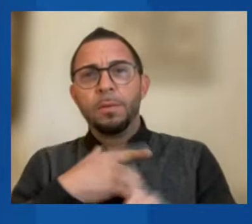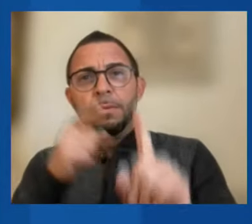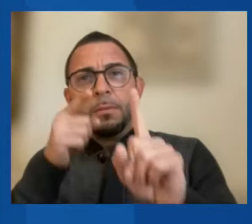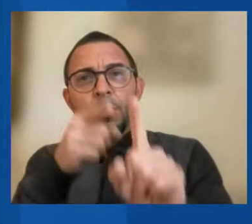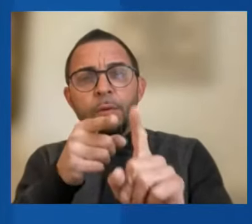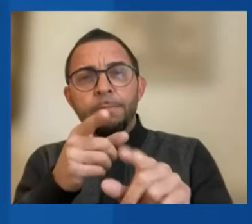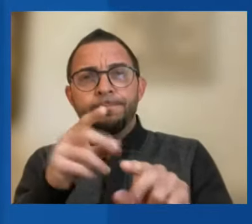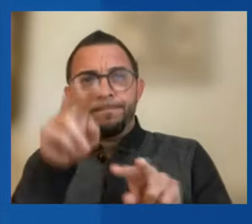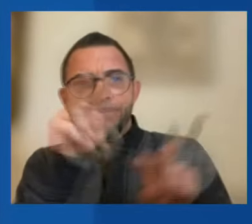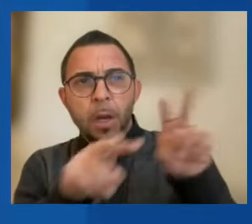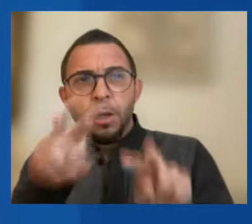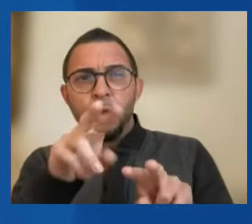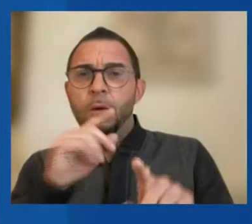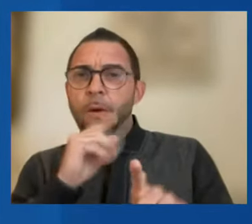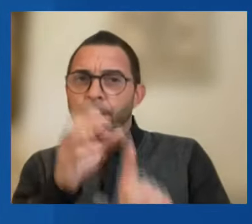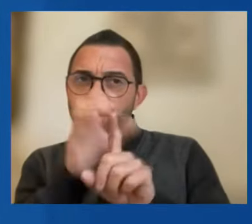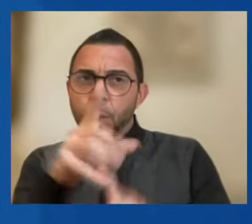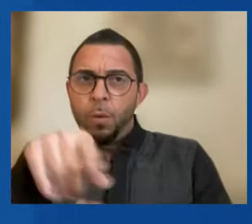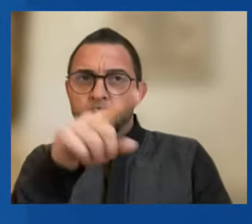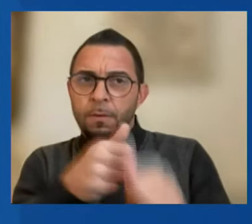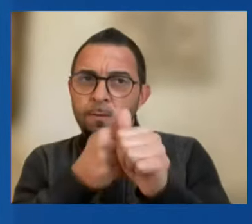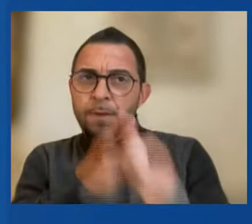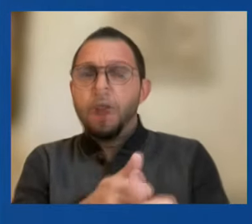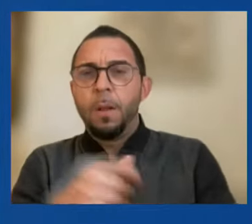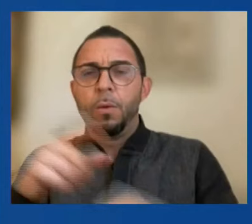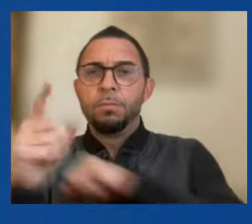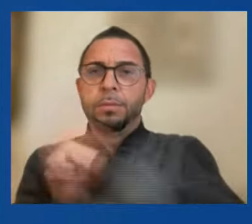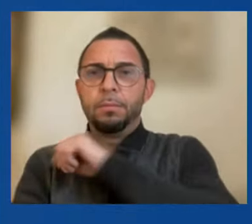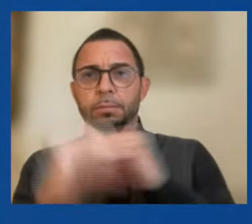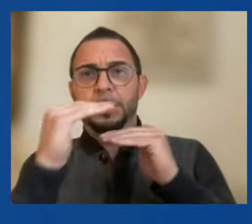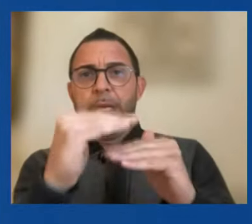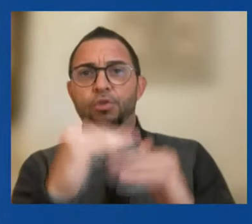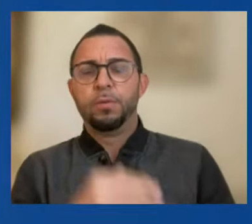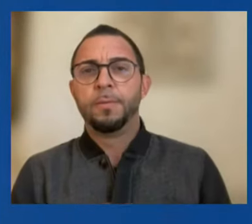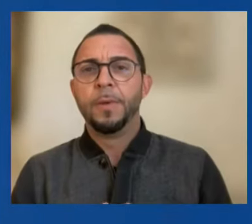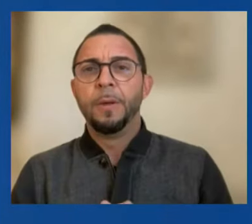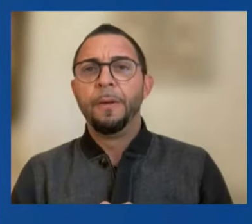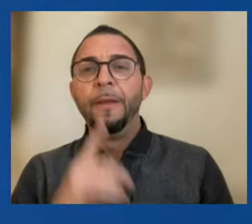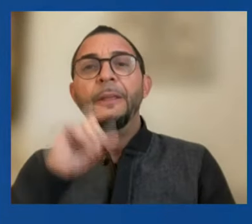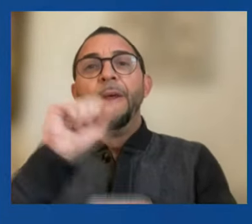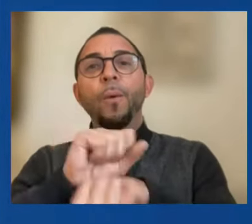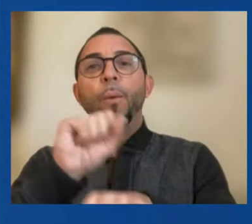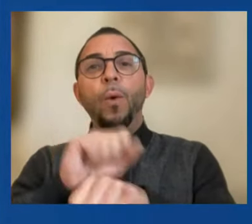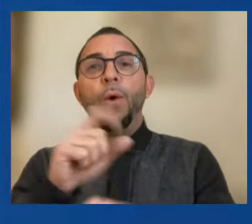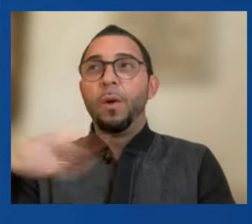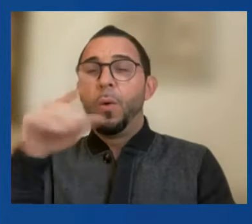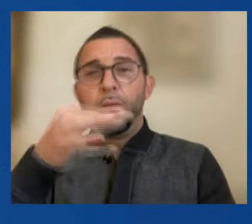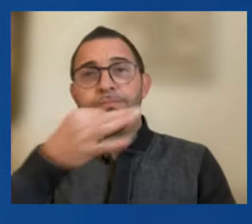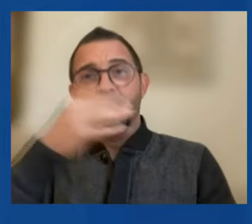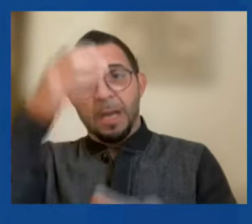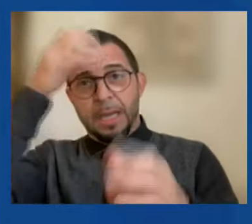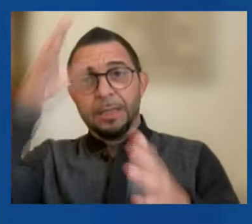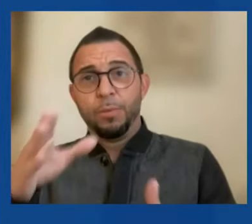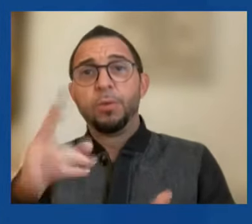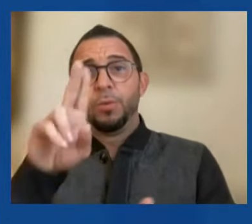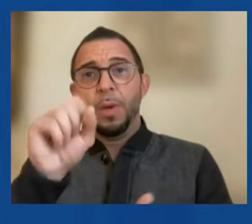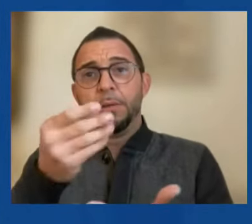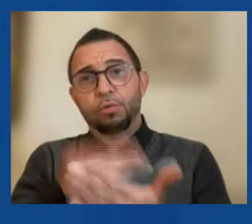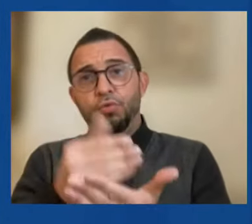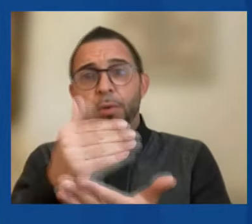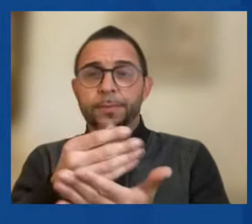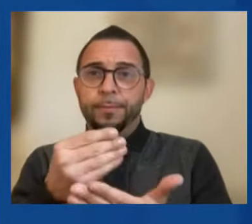sanctions. The work of our team of experts at Treasury is now reinforced by other